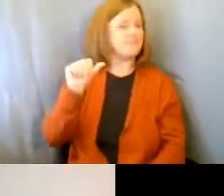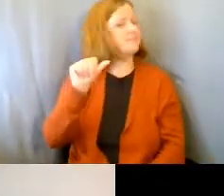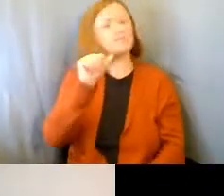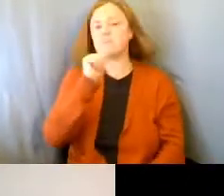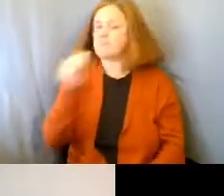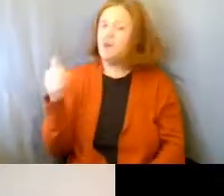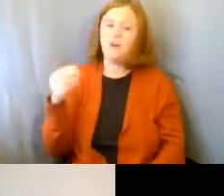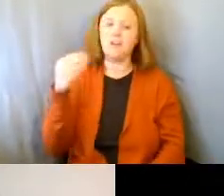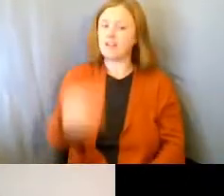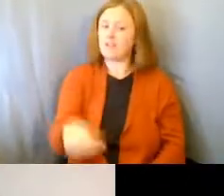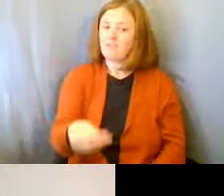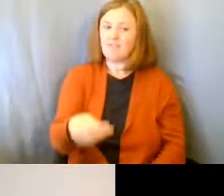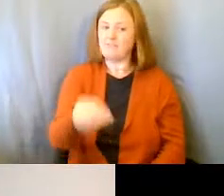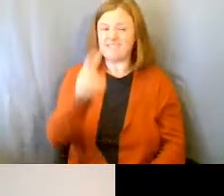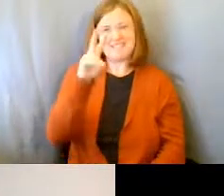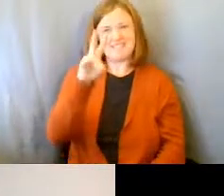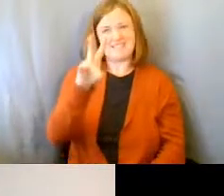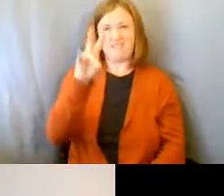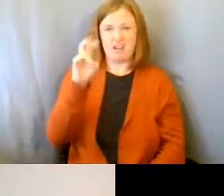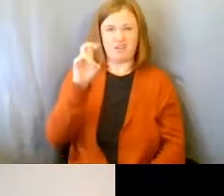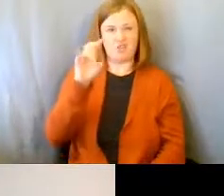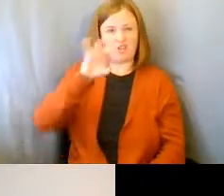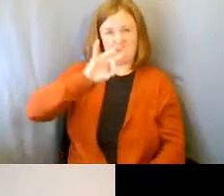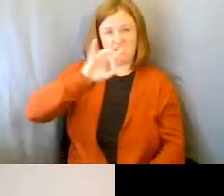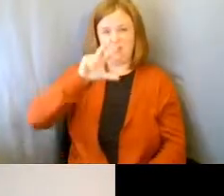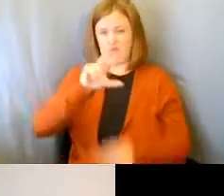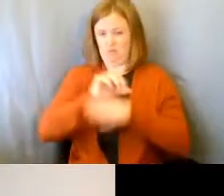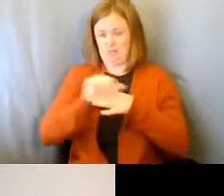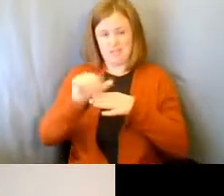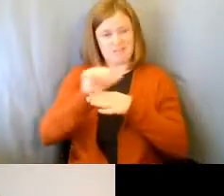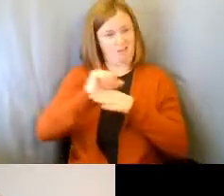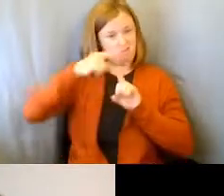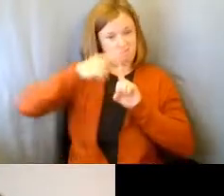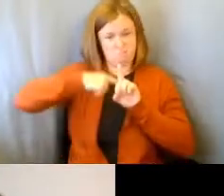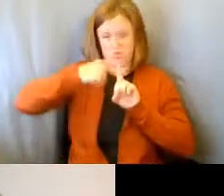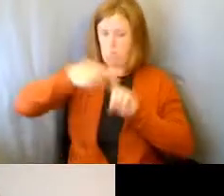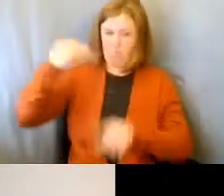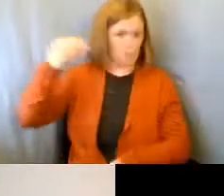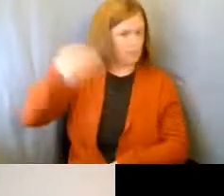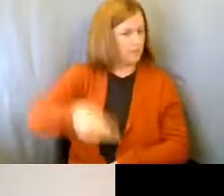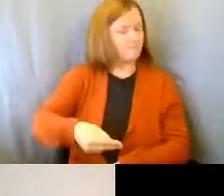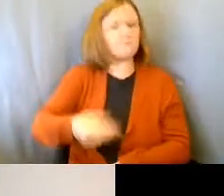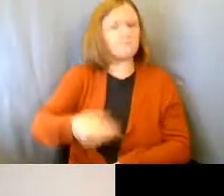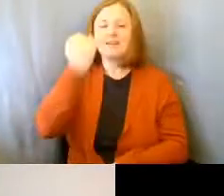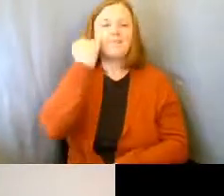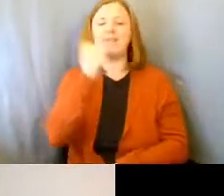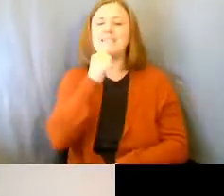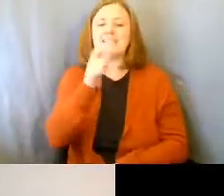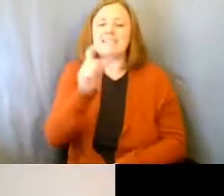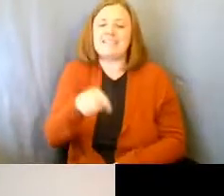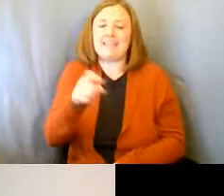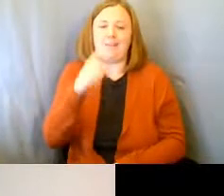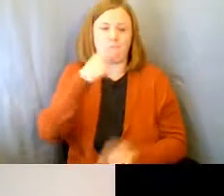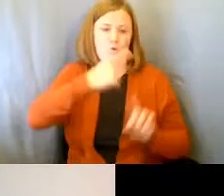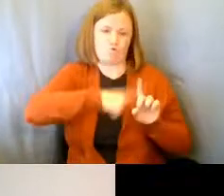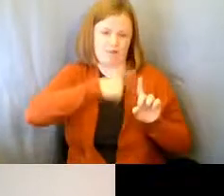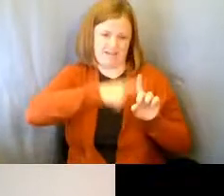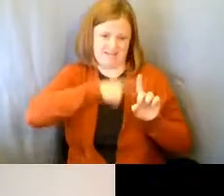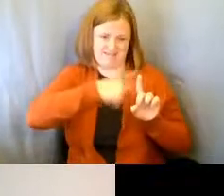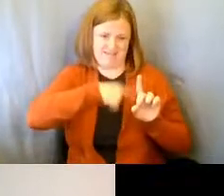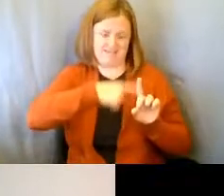going to give him the $783 a month if he doesn't need it for rent.